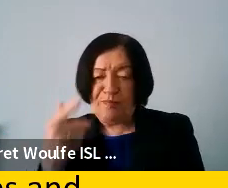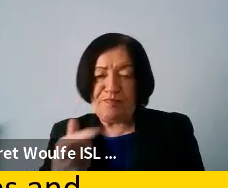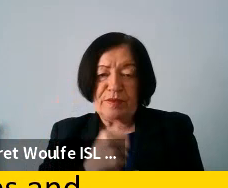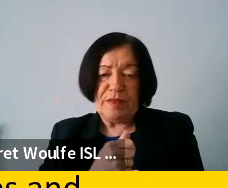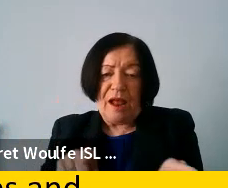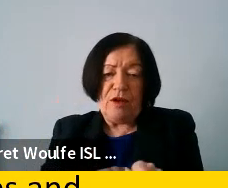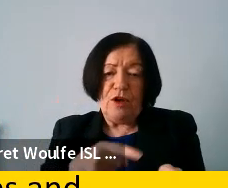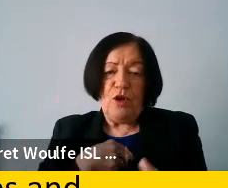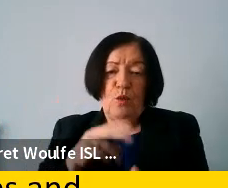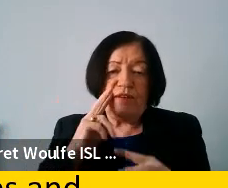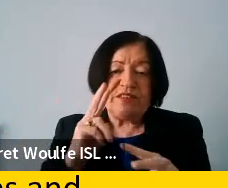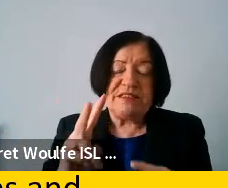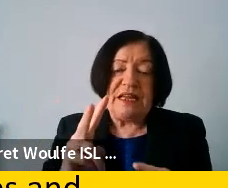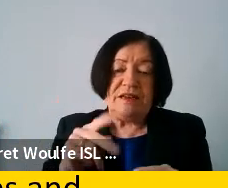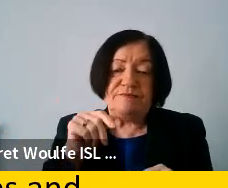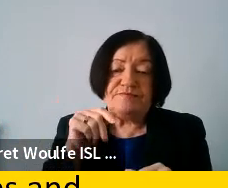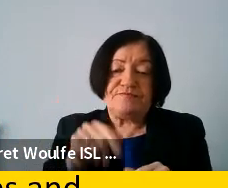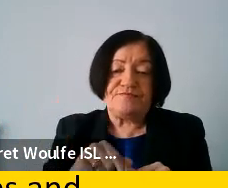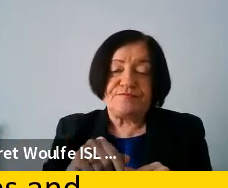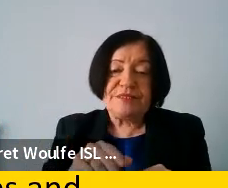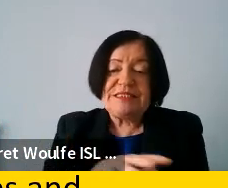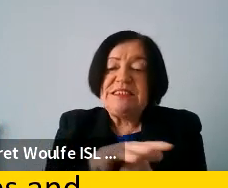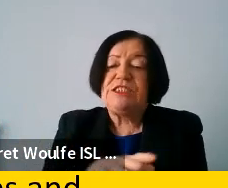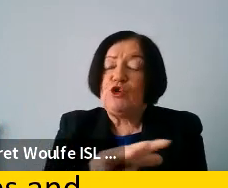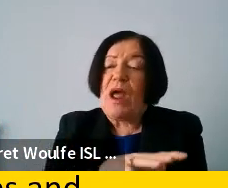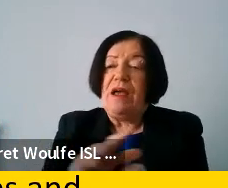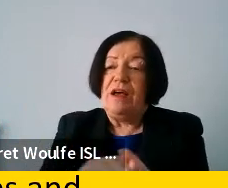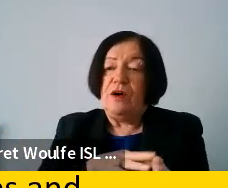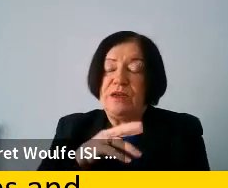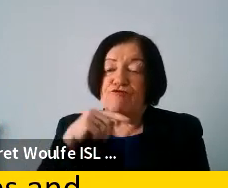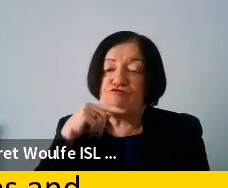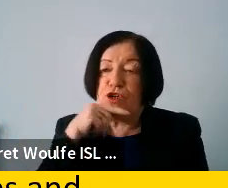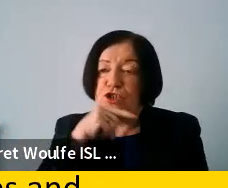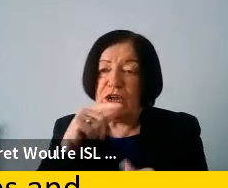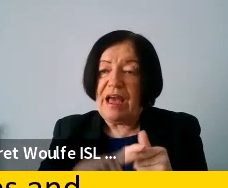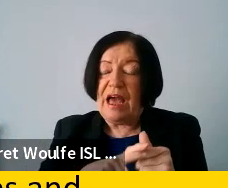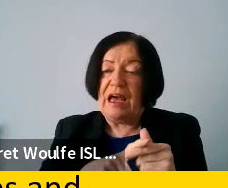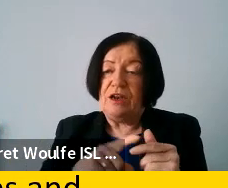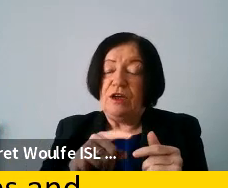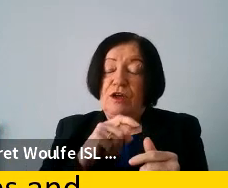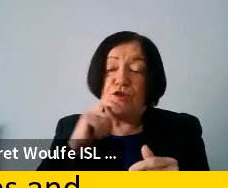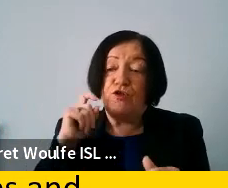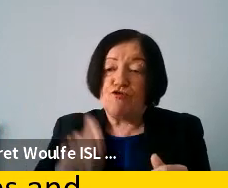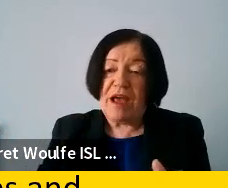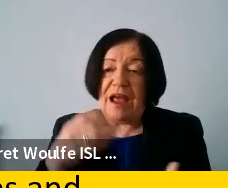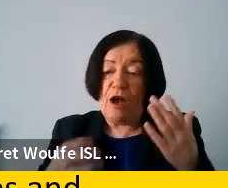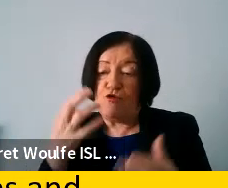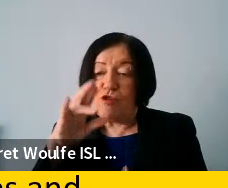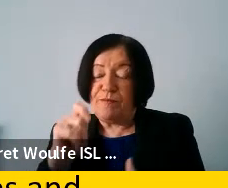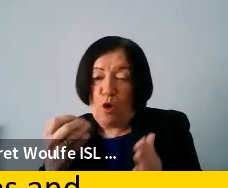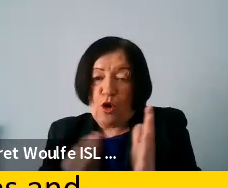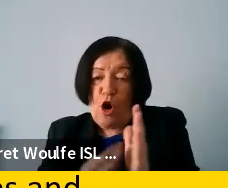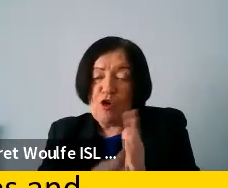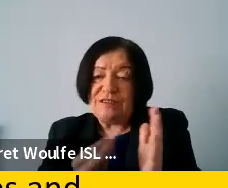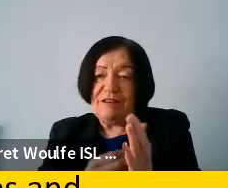also when we've seen the situation with Russia and Ukraine and how cryptocurrencies have been